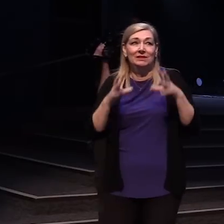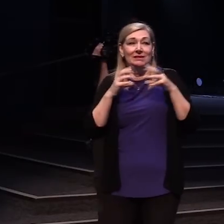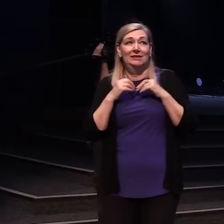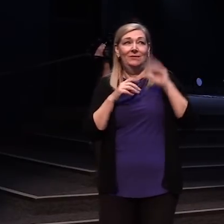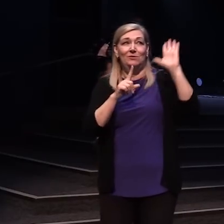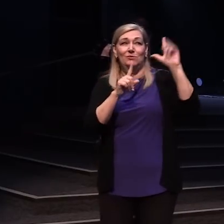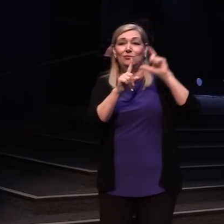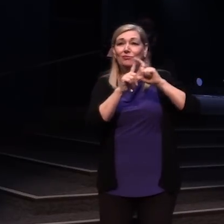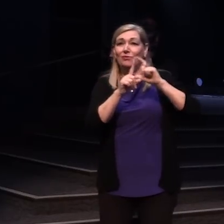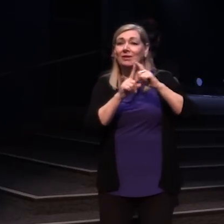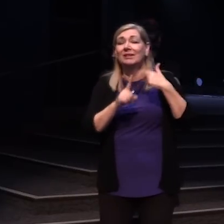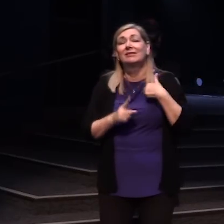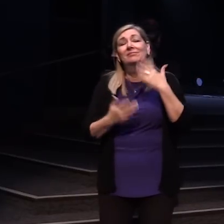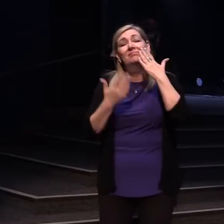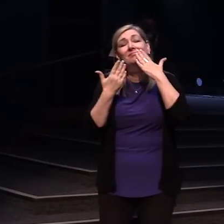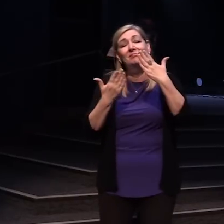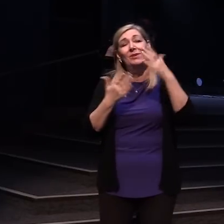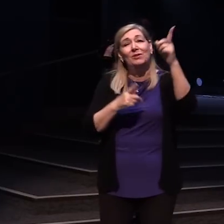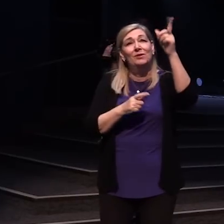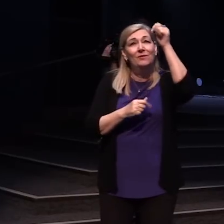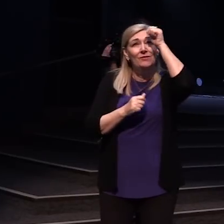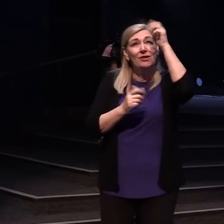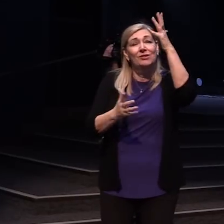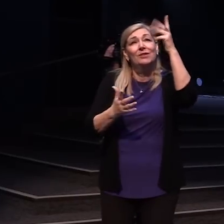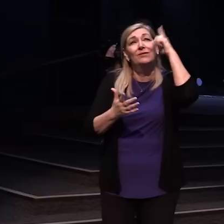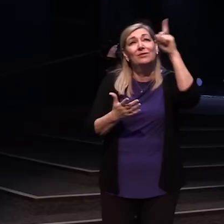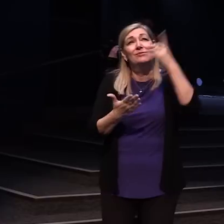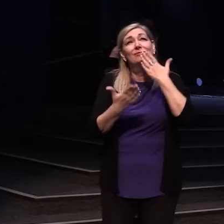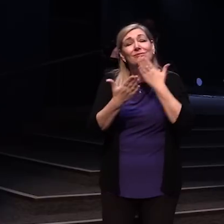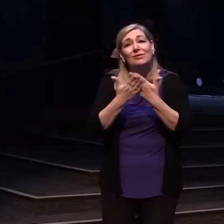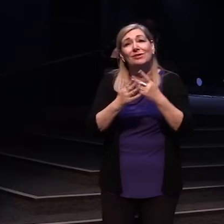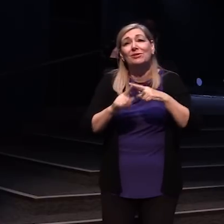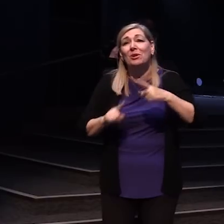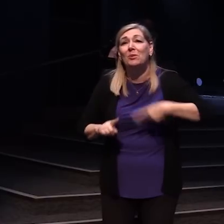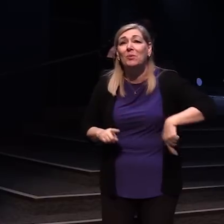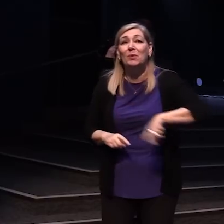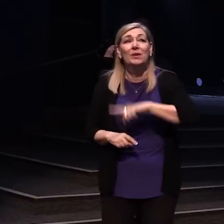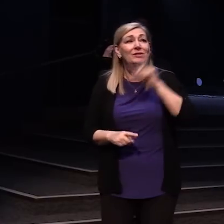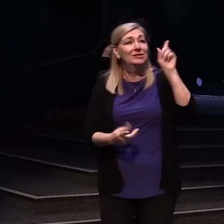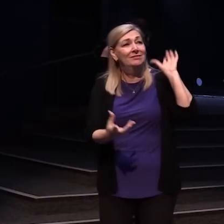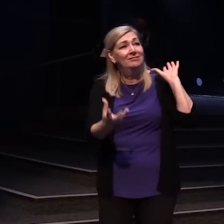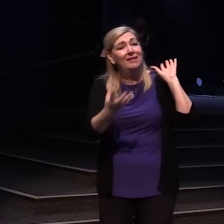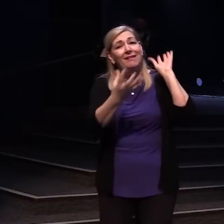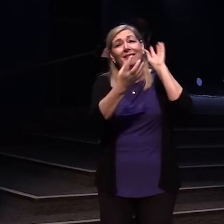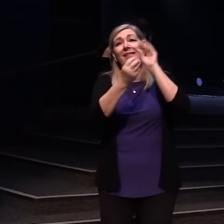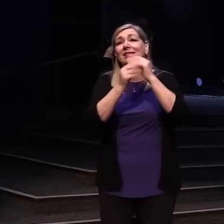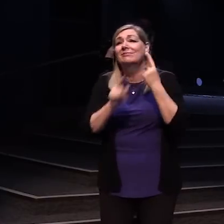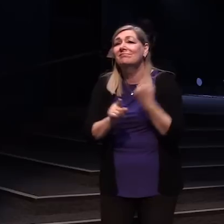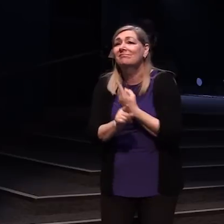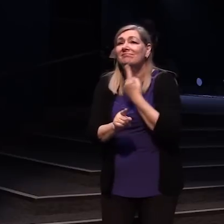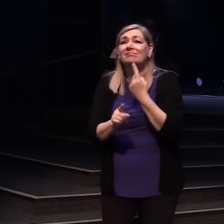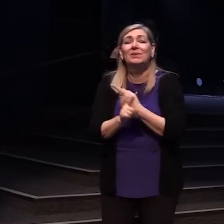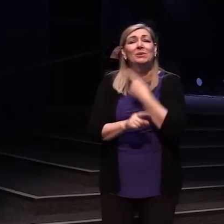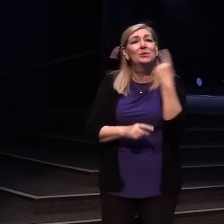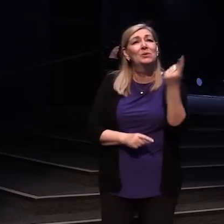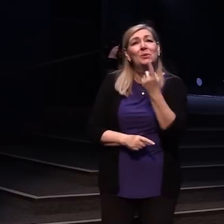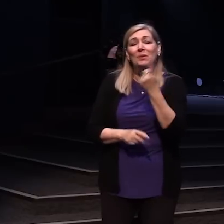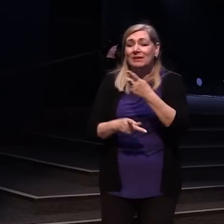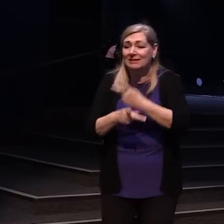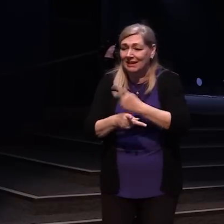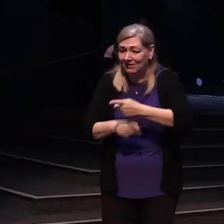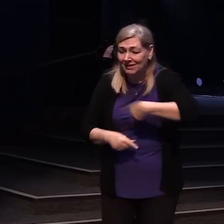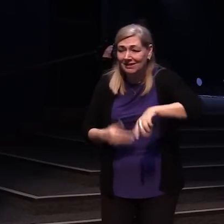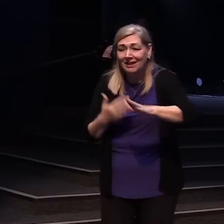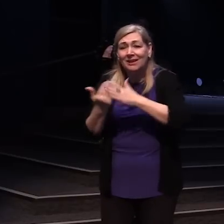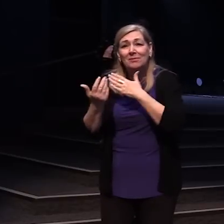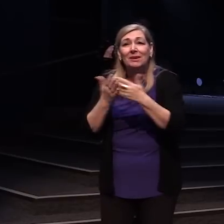Father, I thank you that you are good to us I thank you that your track record is faithfulness Thank you, God That even when I